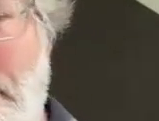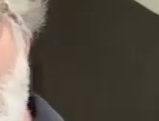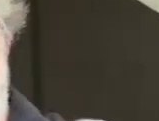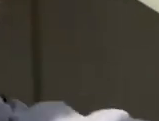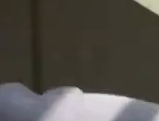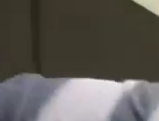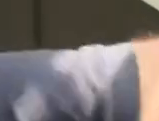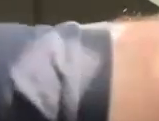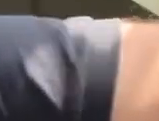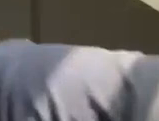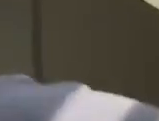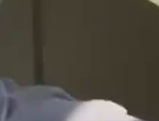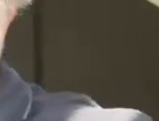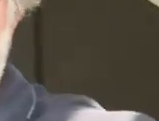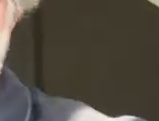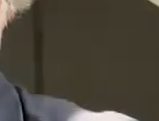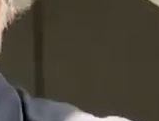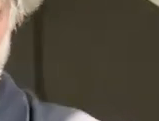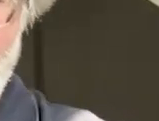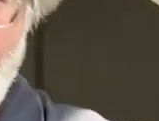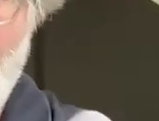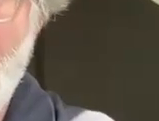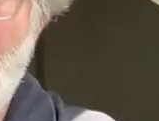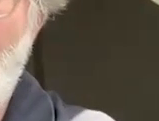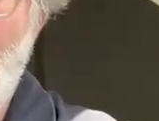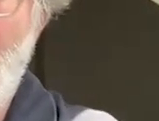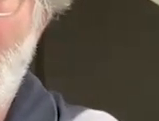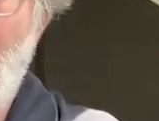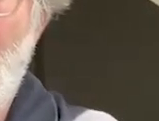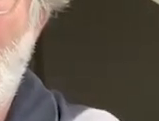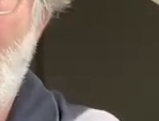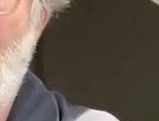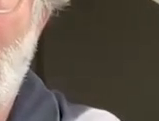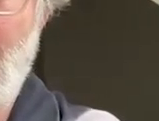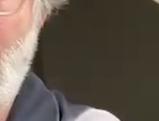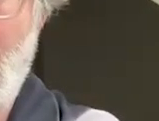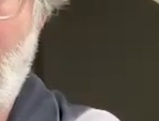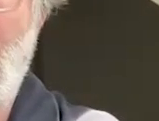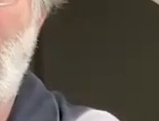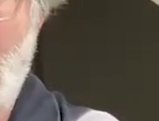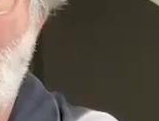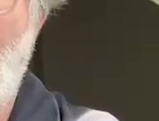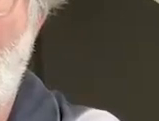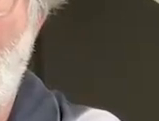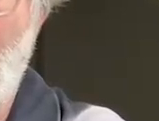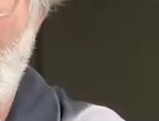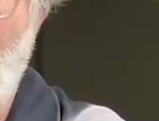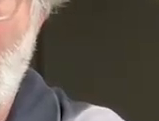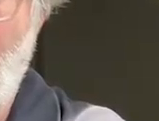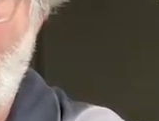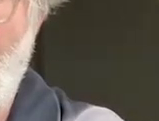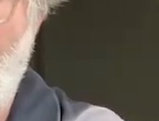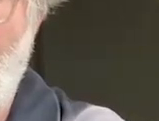gosh i you know i'm not enough of an expert on things like you know paper reduction and recycling and stuff like that to be able to